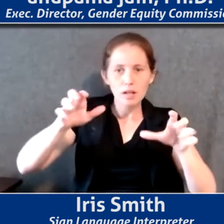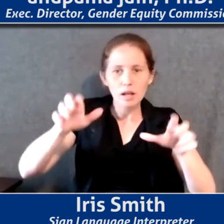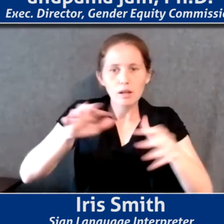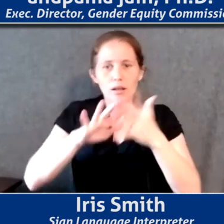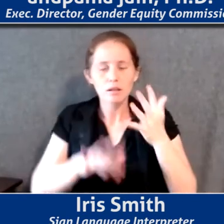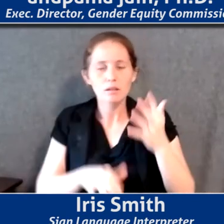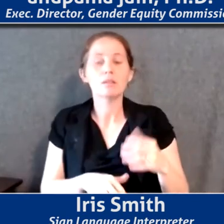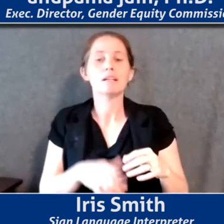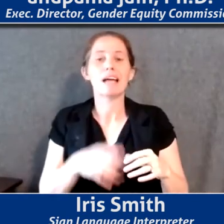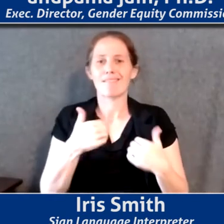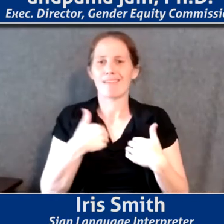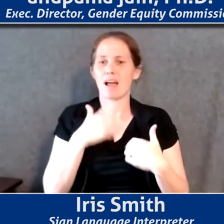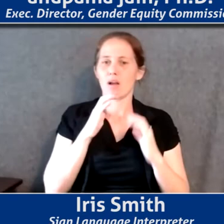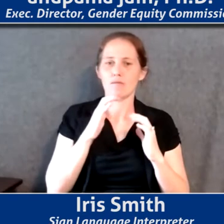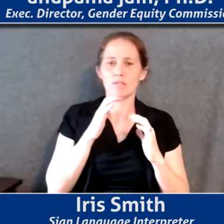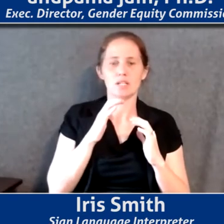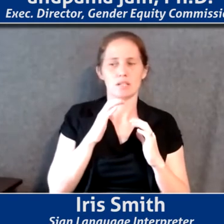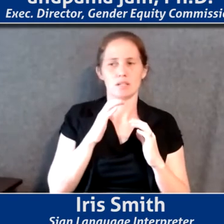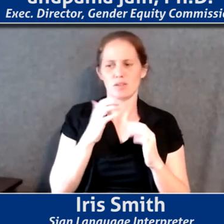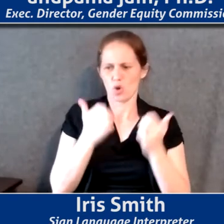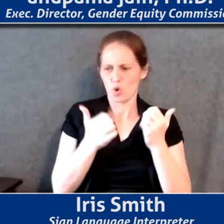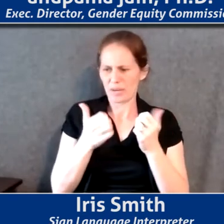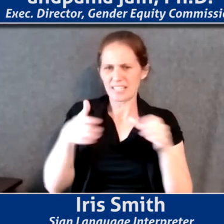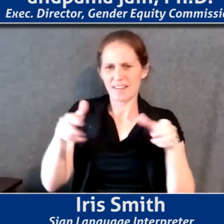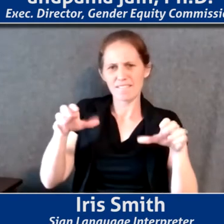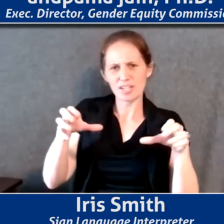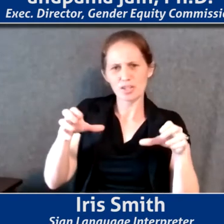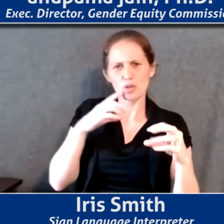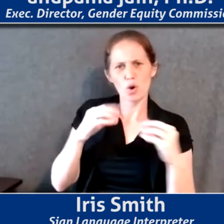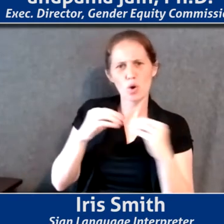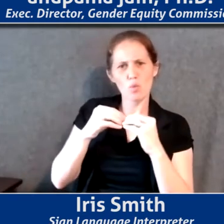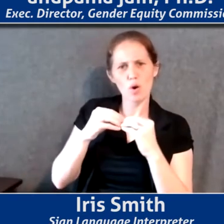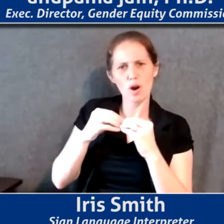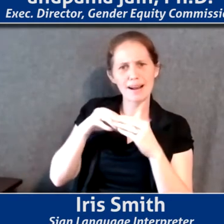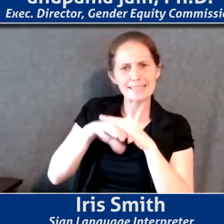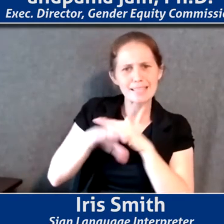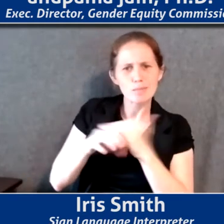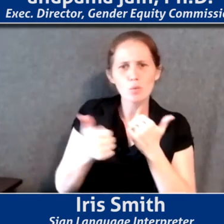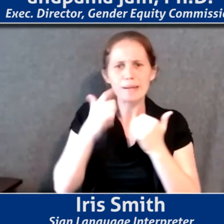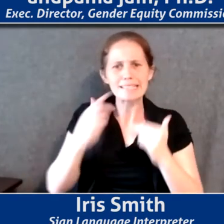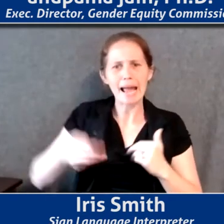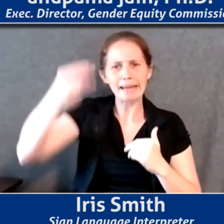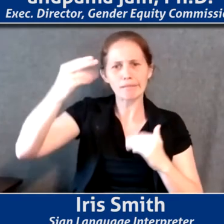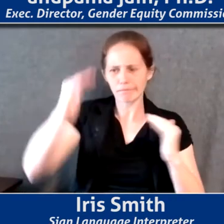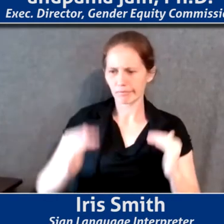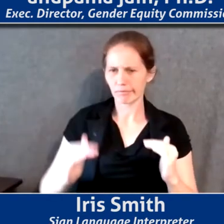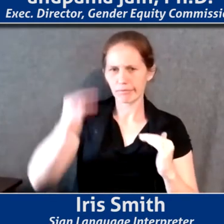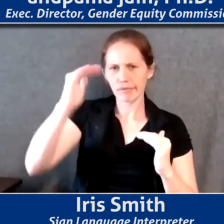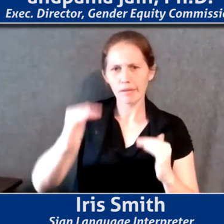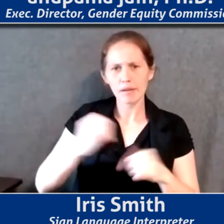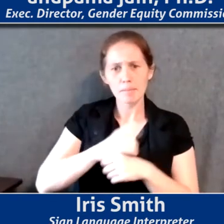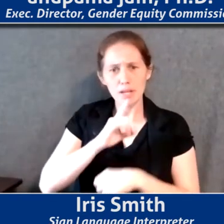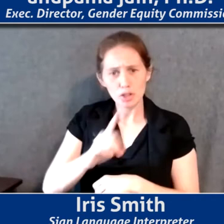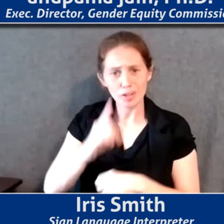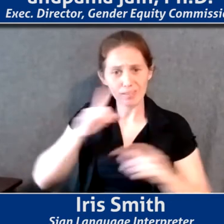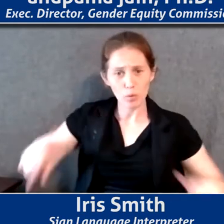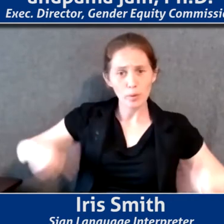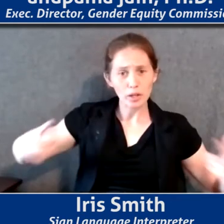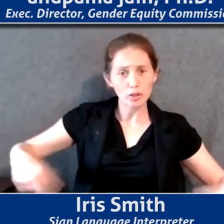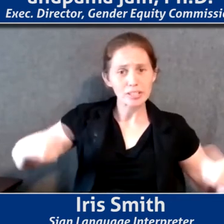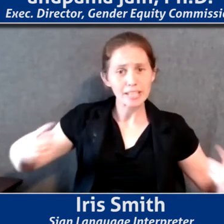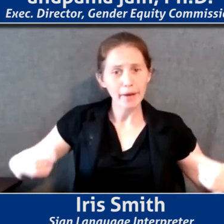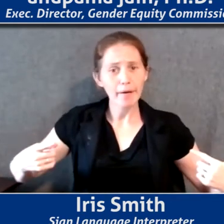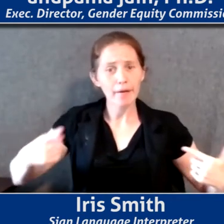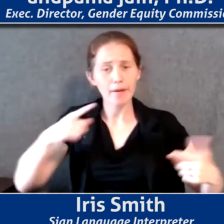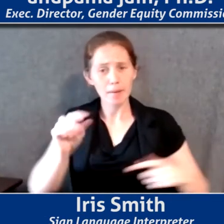conversations where we've talked about which fixtures are most accessible. What height would they be at? We want to make sure if someone's in a wheelchair in our bathrooms